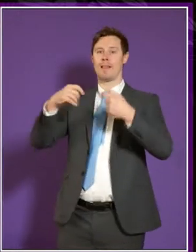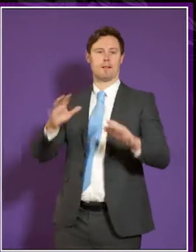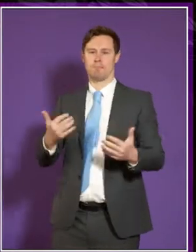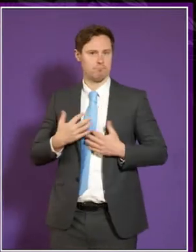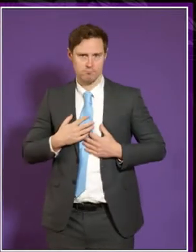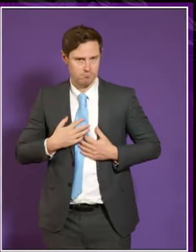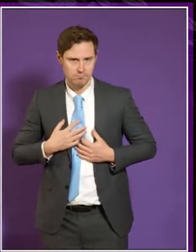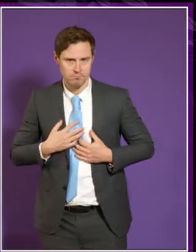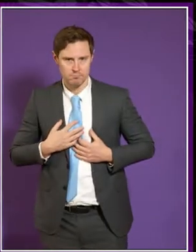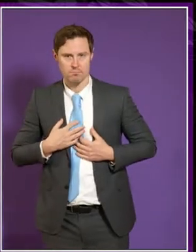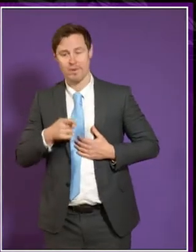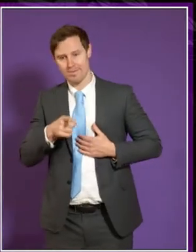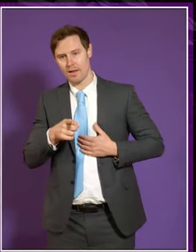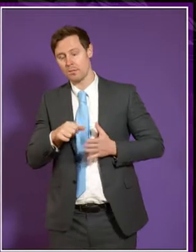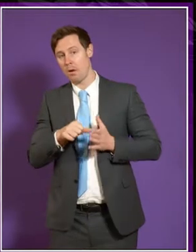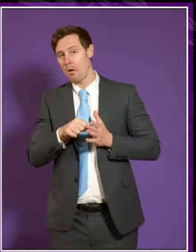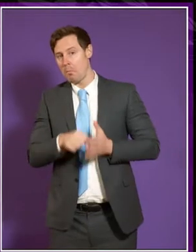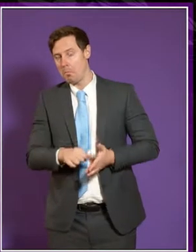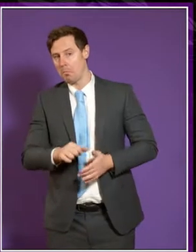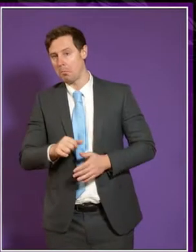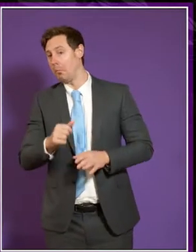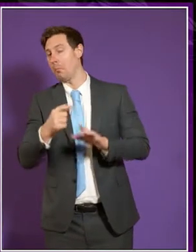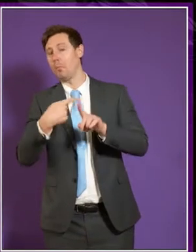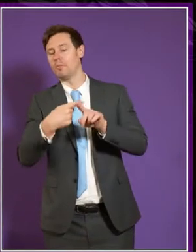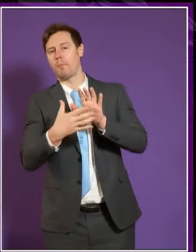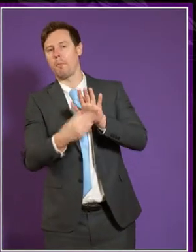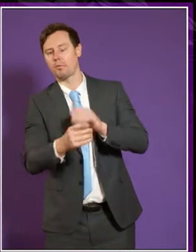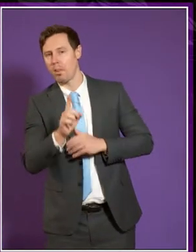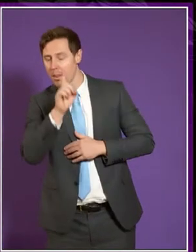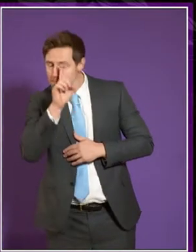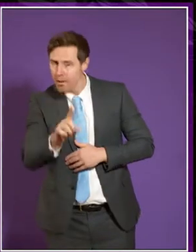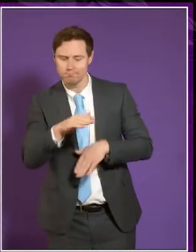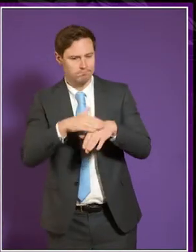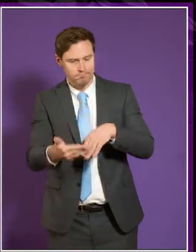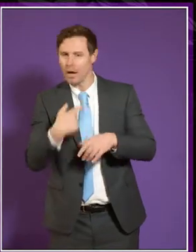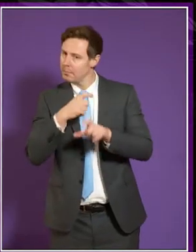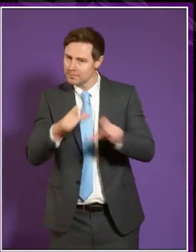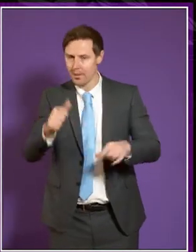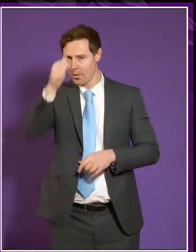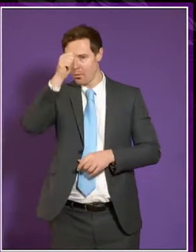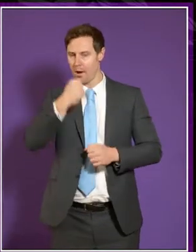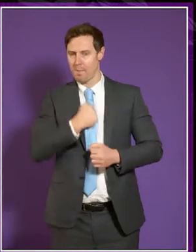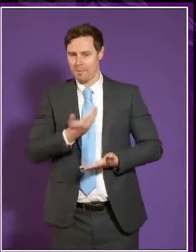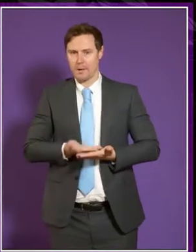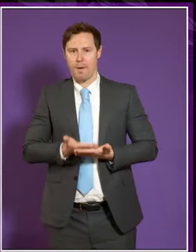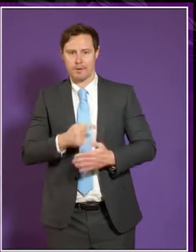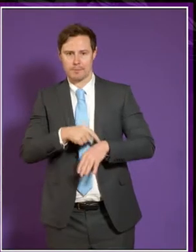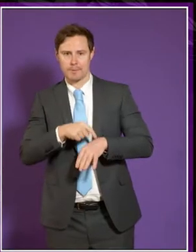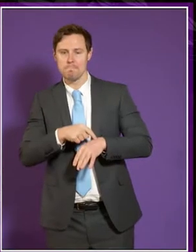I think that's probably a good model. But nevertheless, I'm aware of the demands of my time.